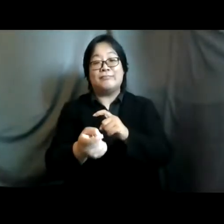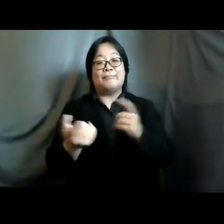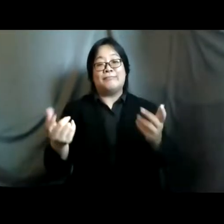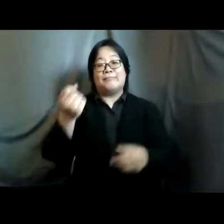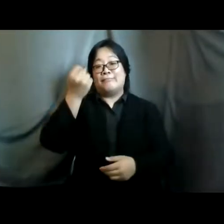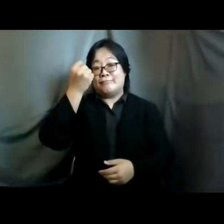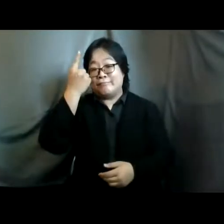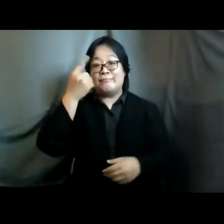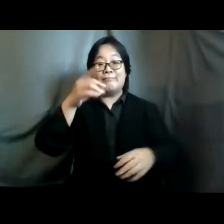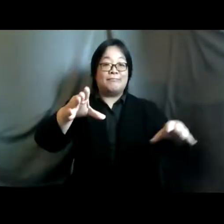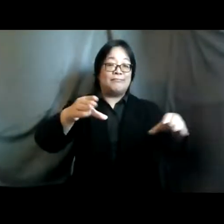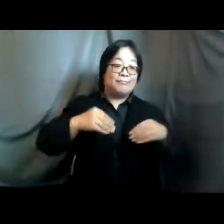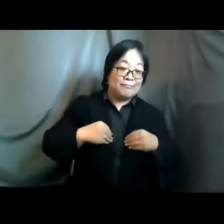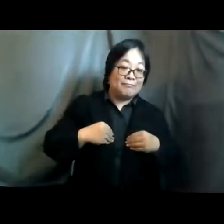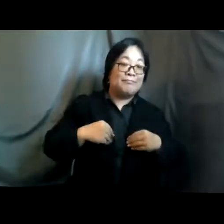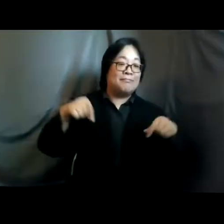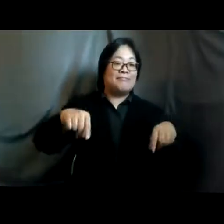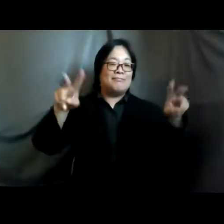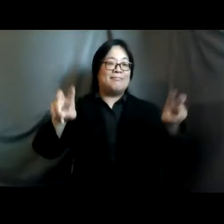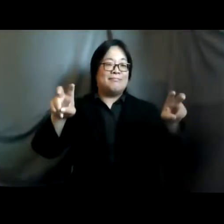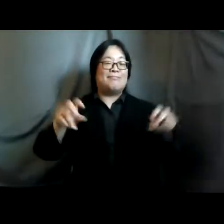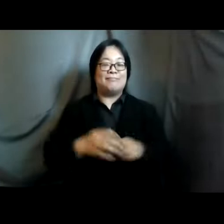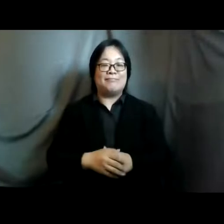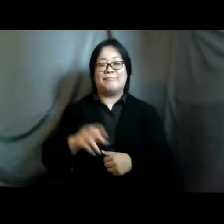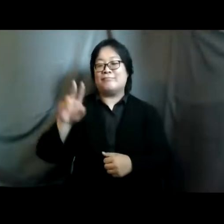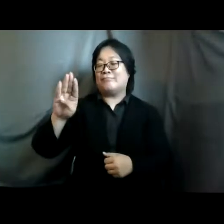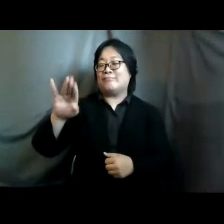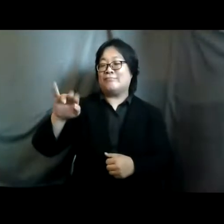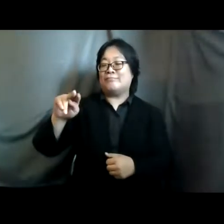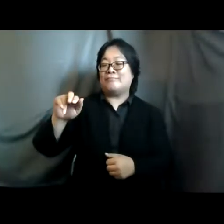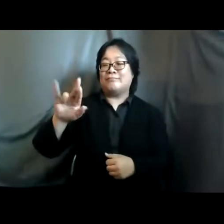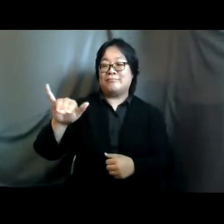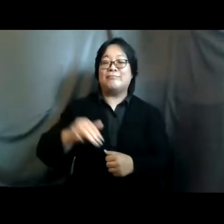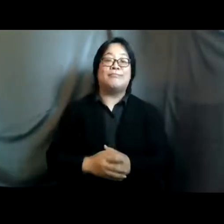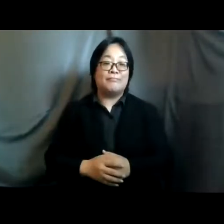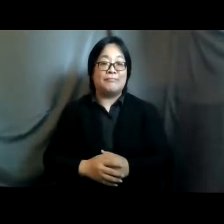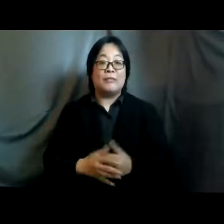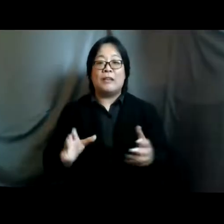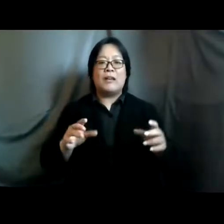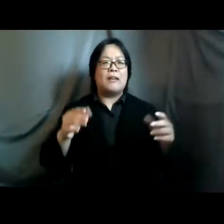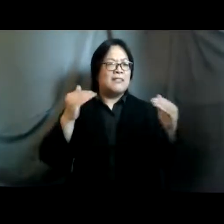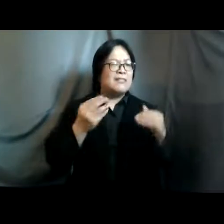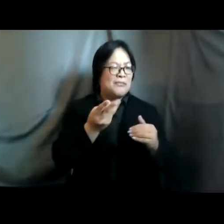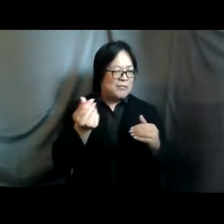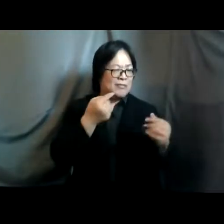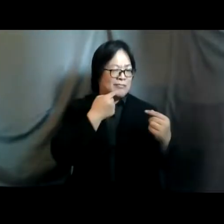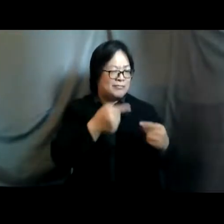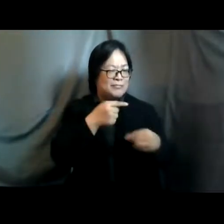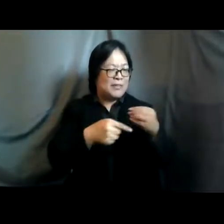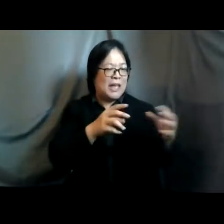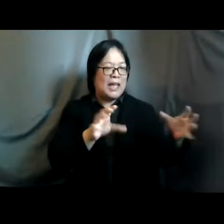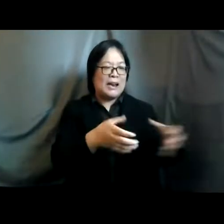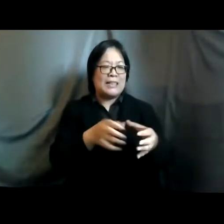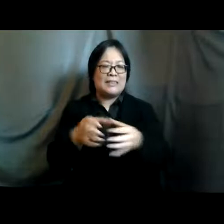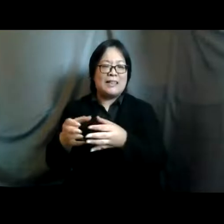acceptance around these issues uh there were also very few uh mentions of class uh in the uh beijing